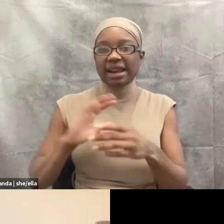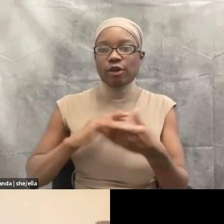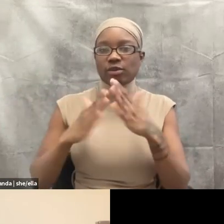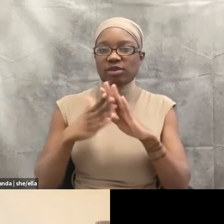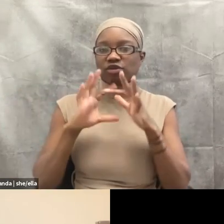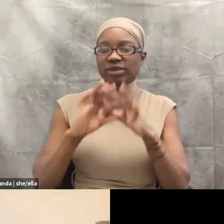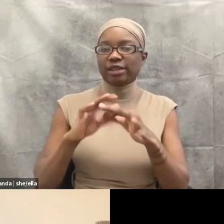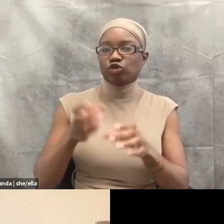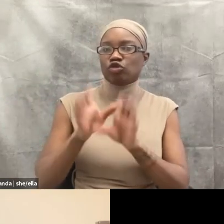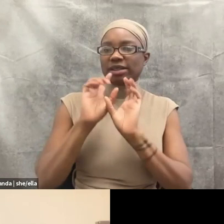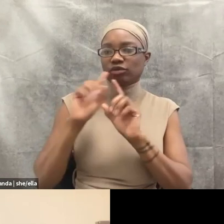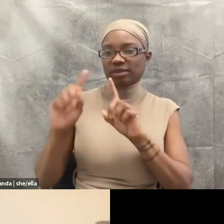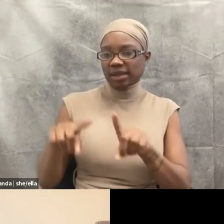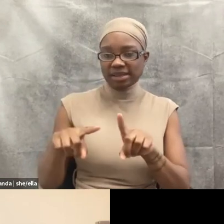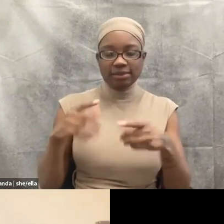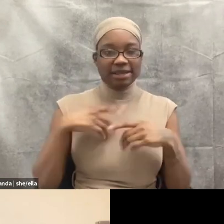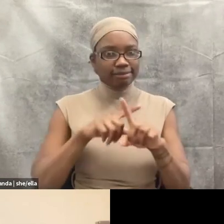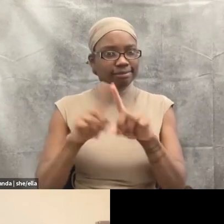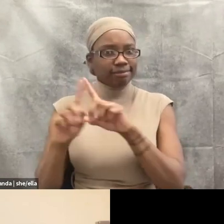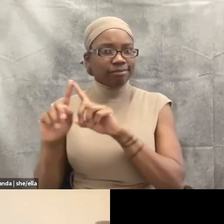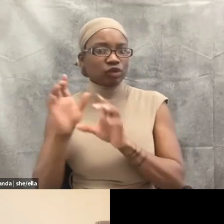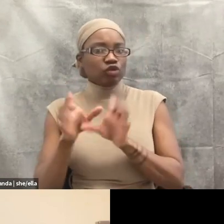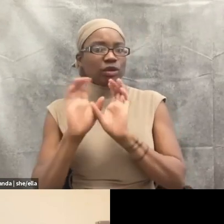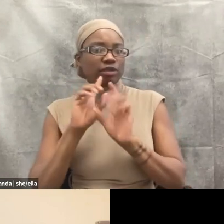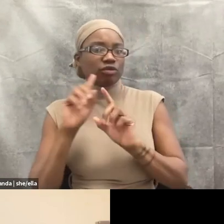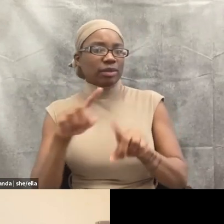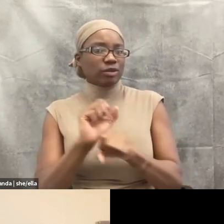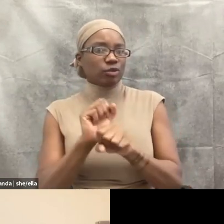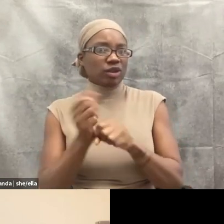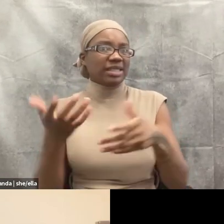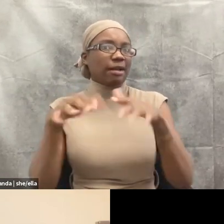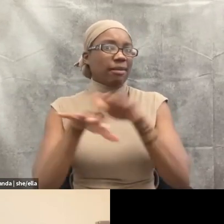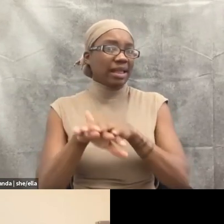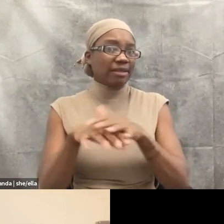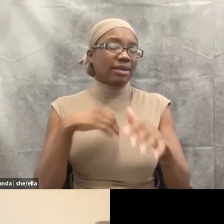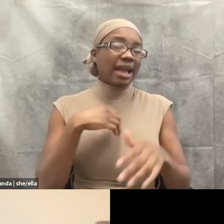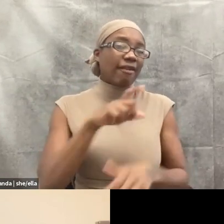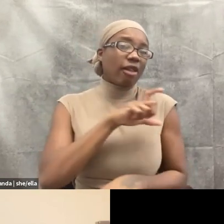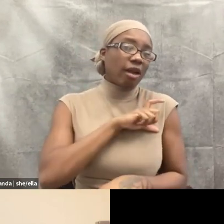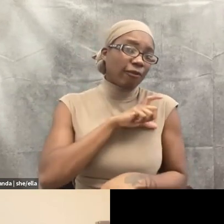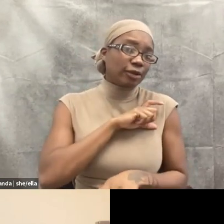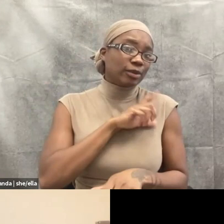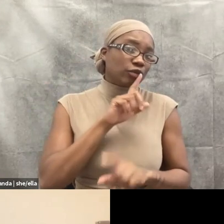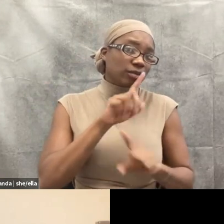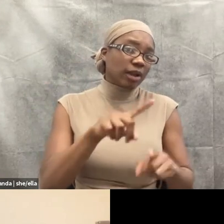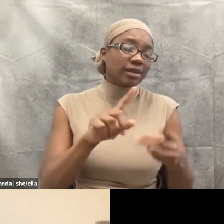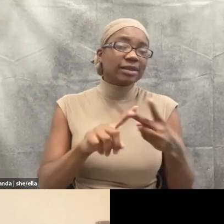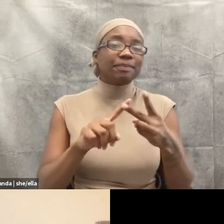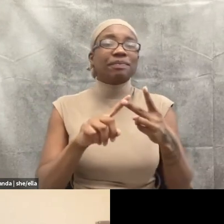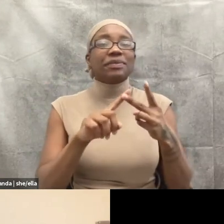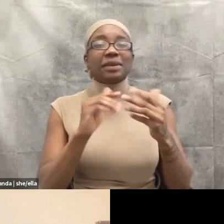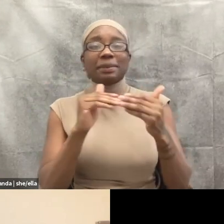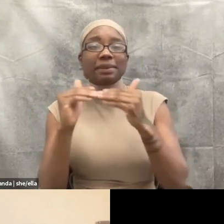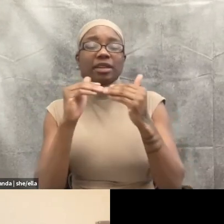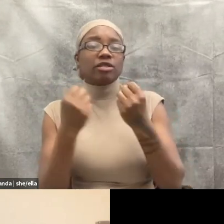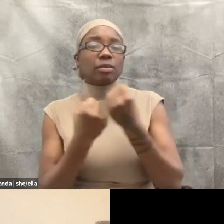of crisis response that all get blended together. There's law enforcement response. There's peer support response. There's mental health response